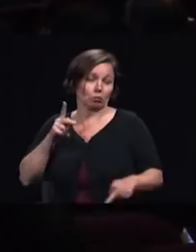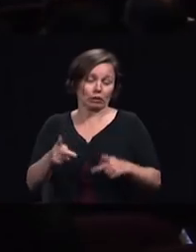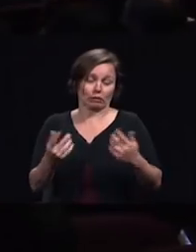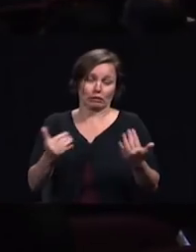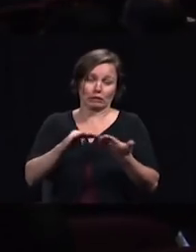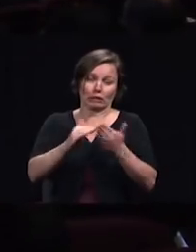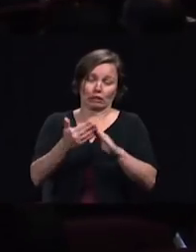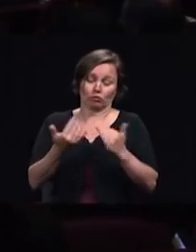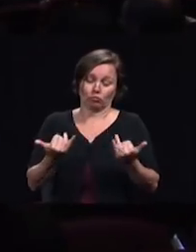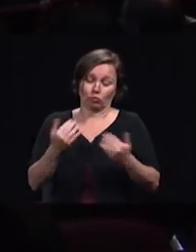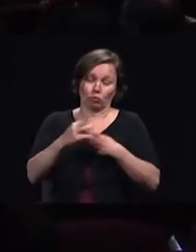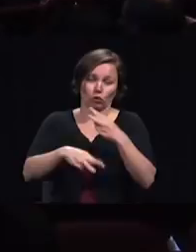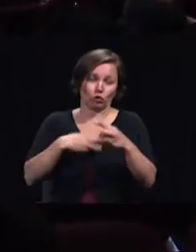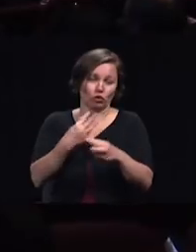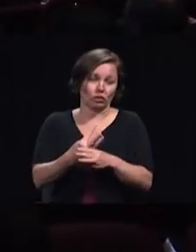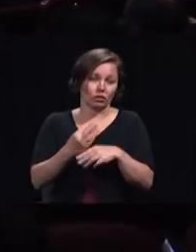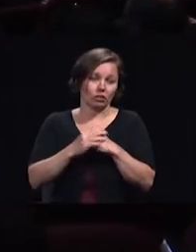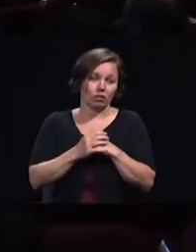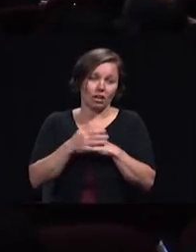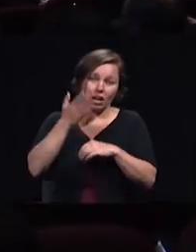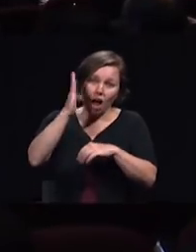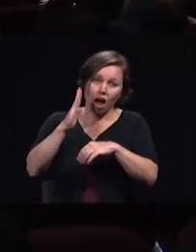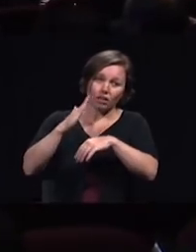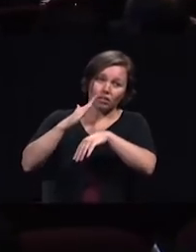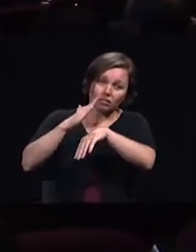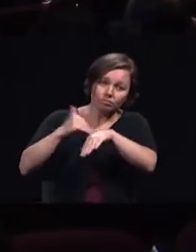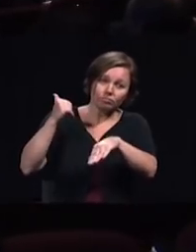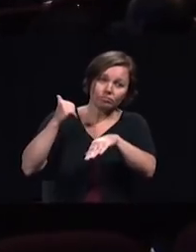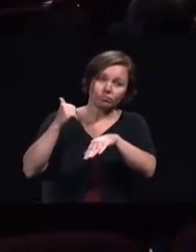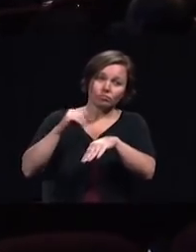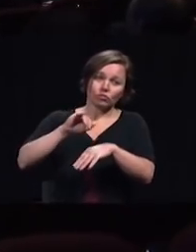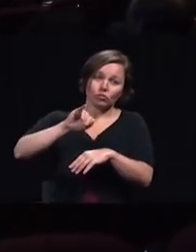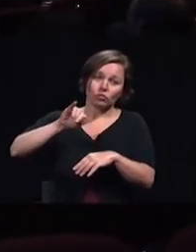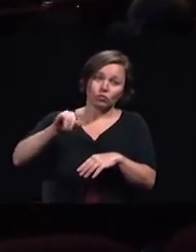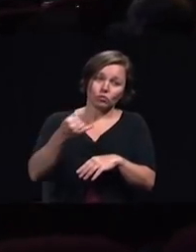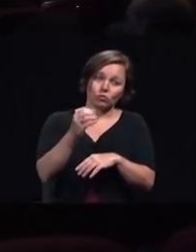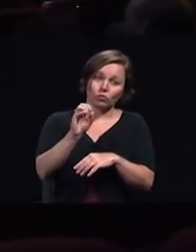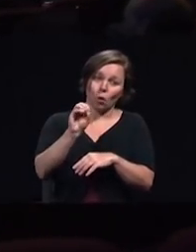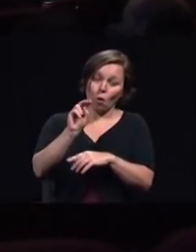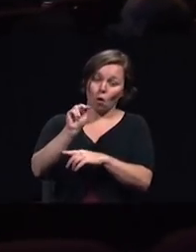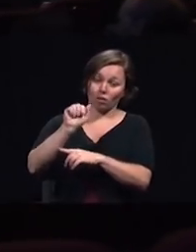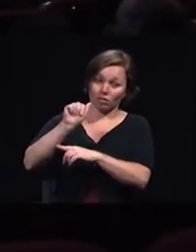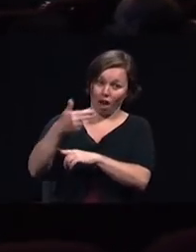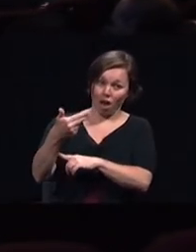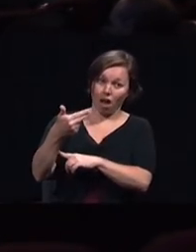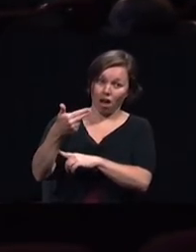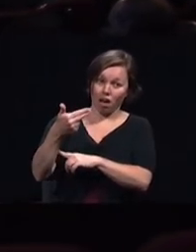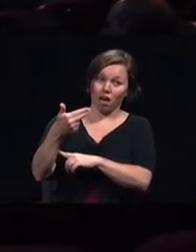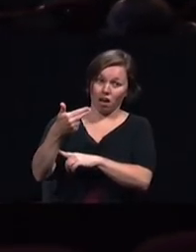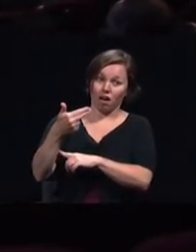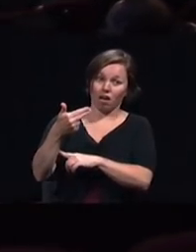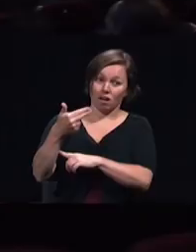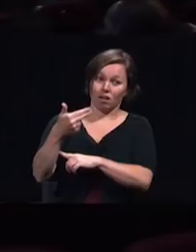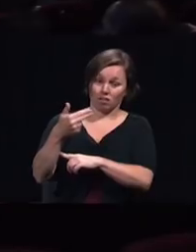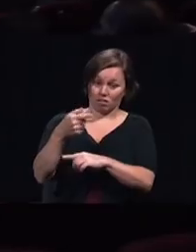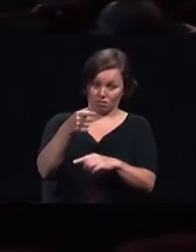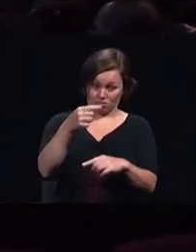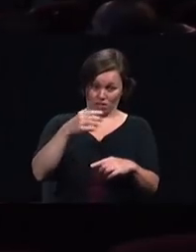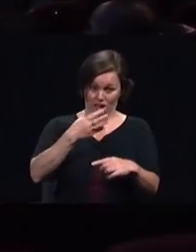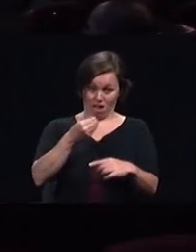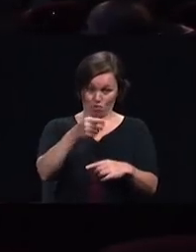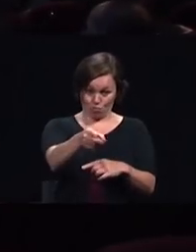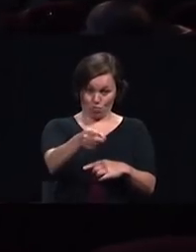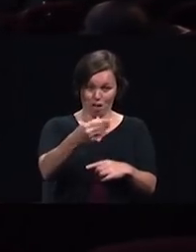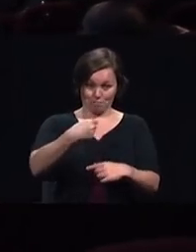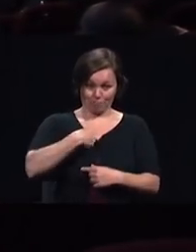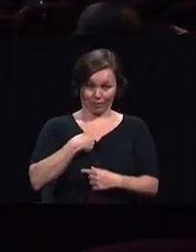God's call to the Jonah's of today you and me is as